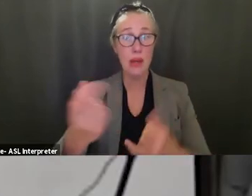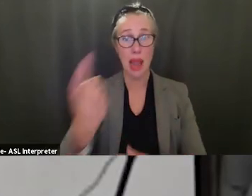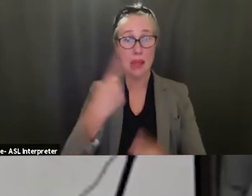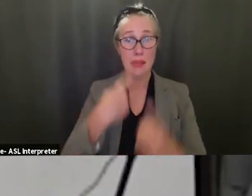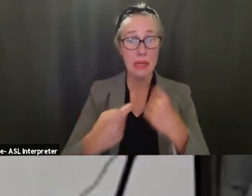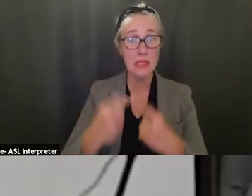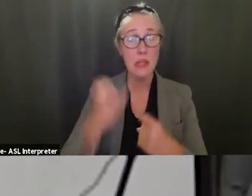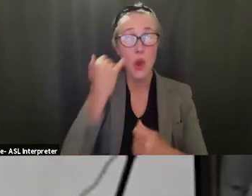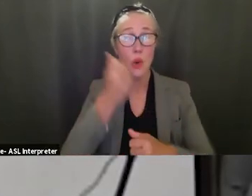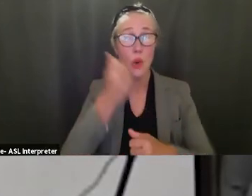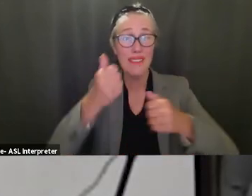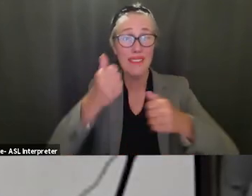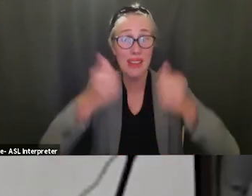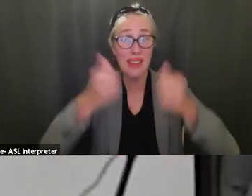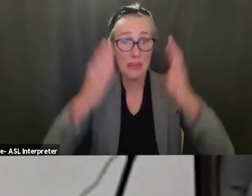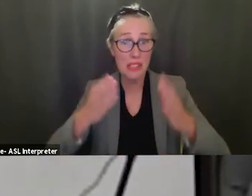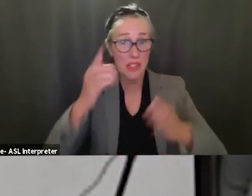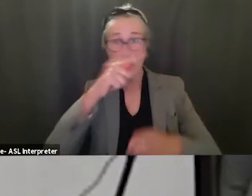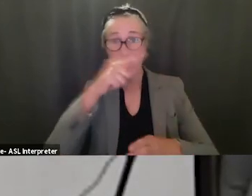as they are adjusted